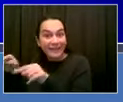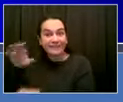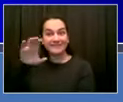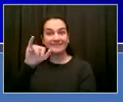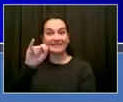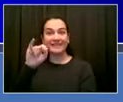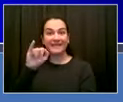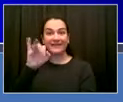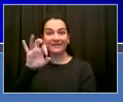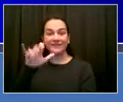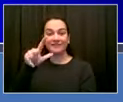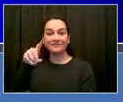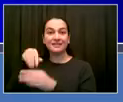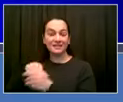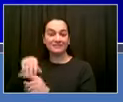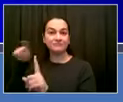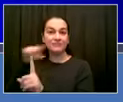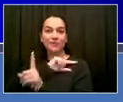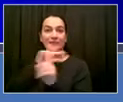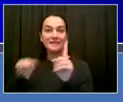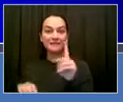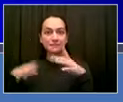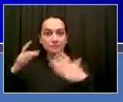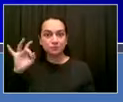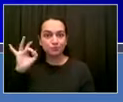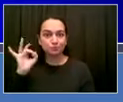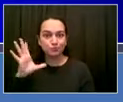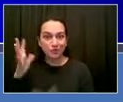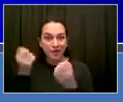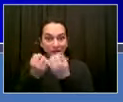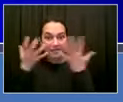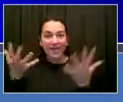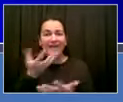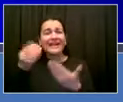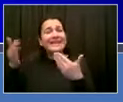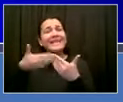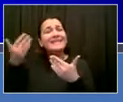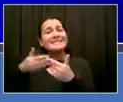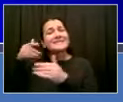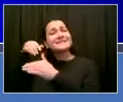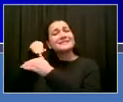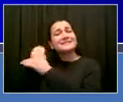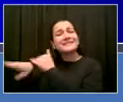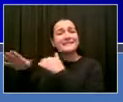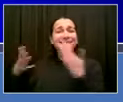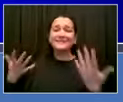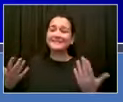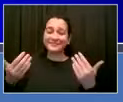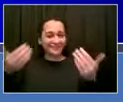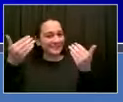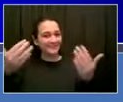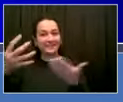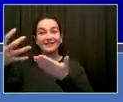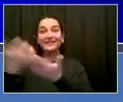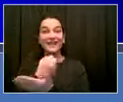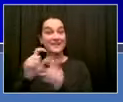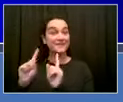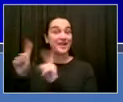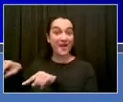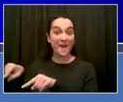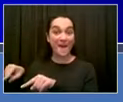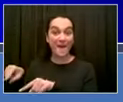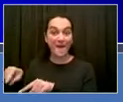Field. Things are working. It is the right place to go. Everything's clicking. Go to Citi Field. Get that shot. That's easy.